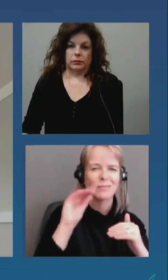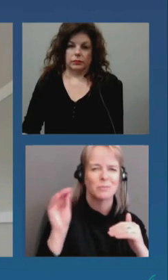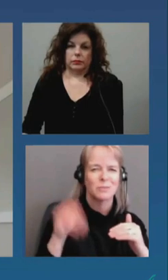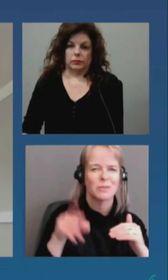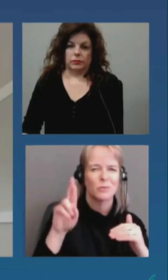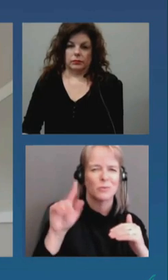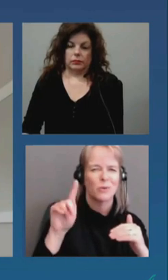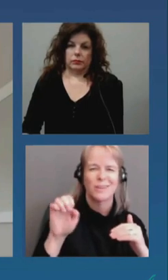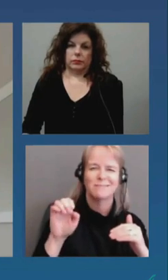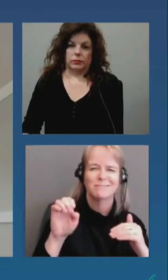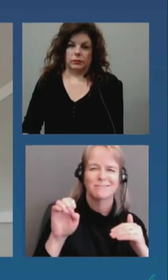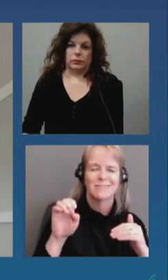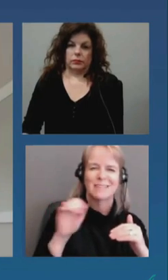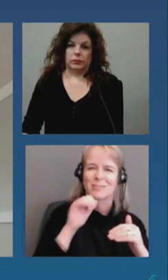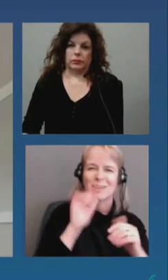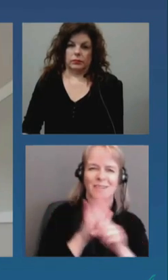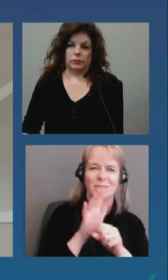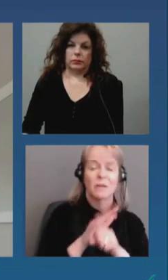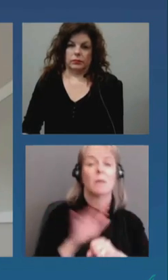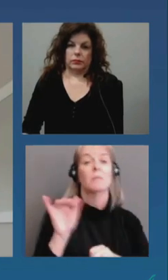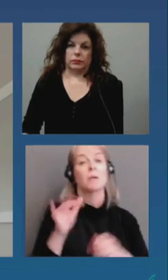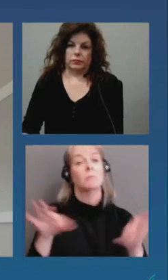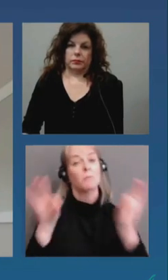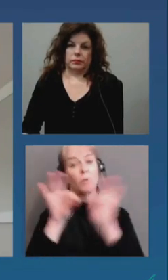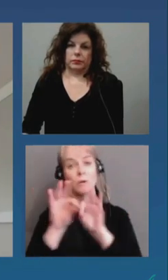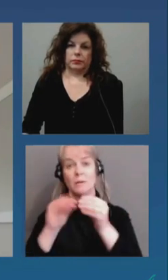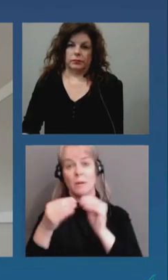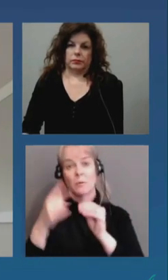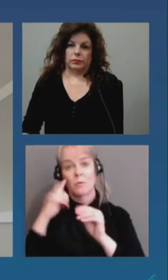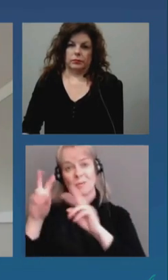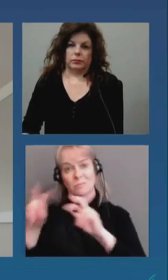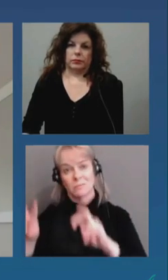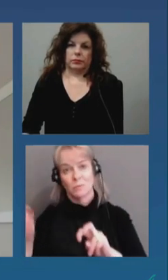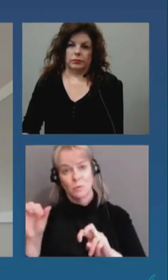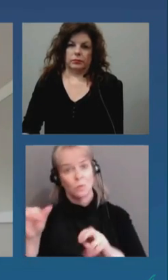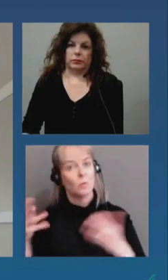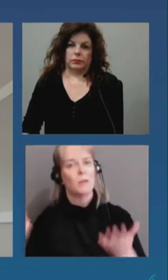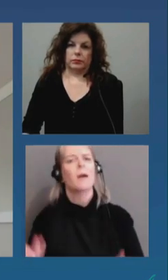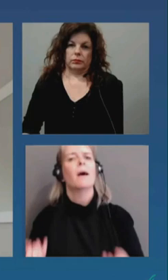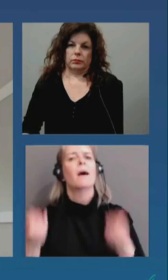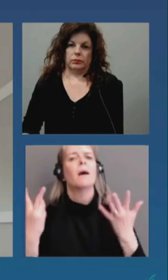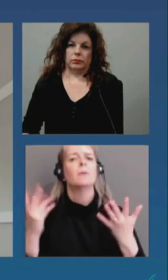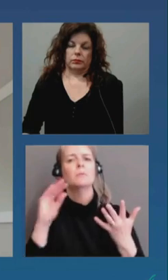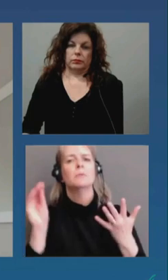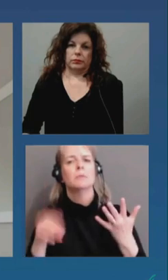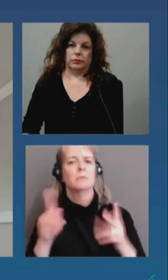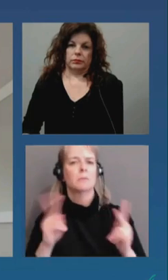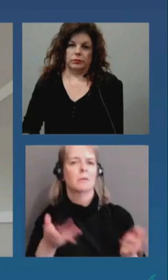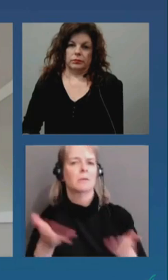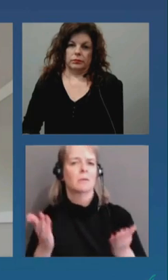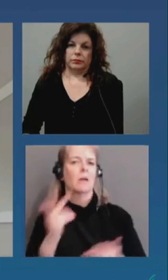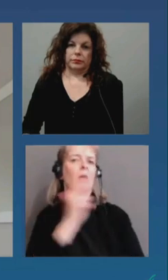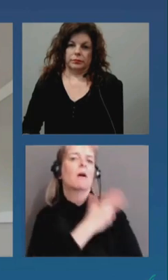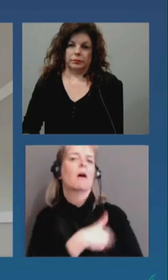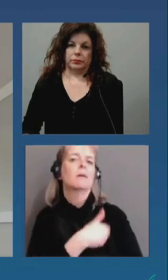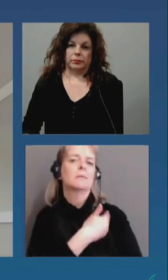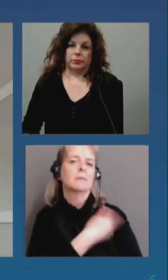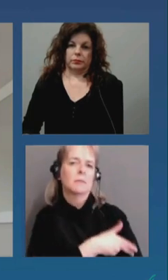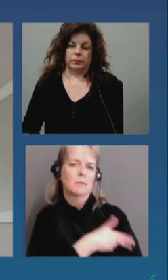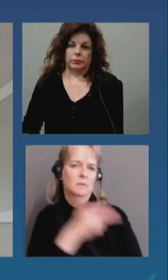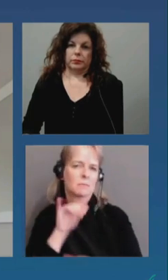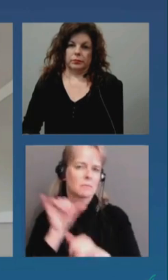hospitalizations and that um again all along we've we said it it's not something you can